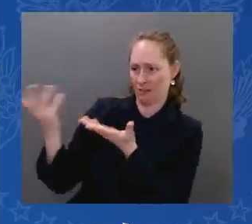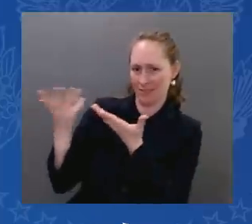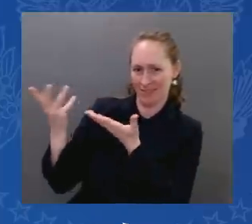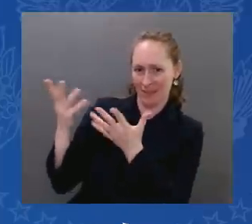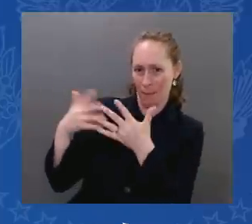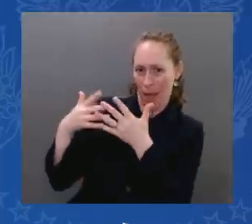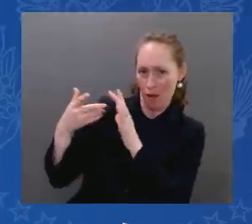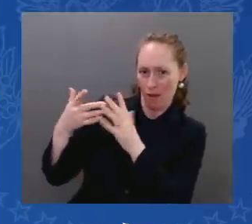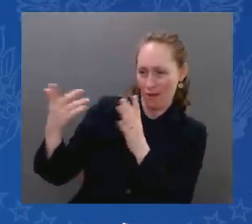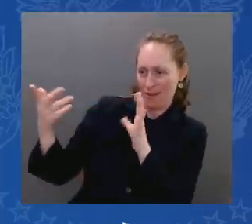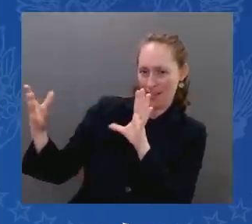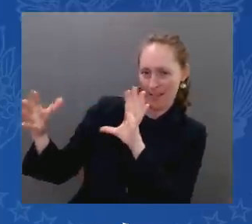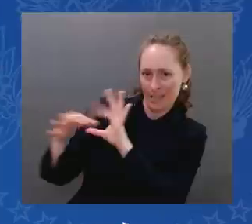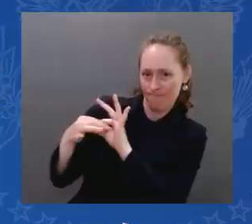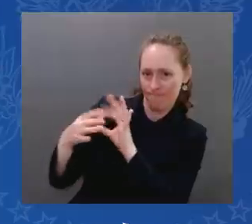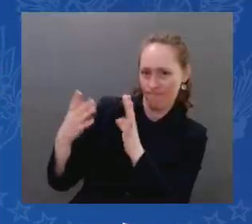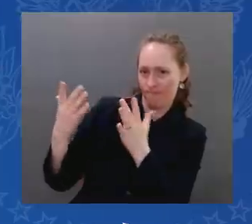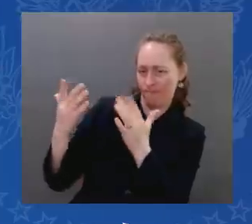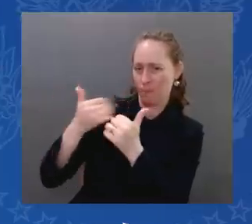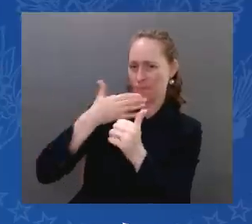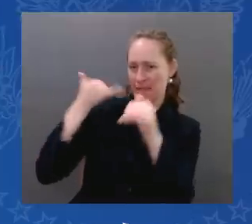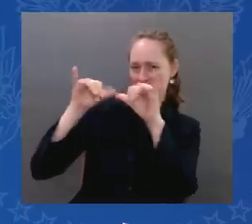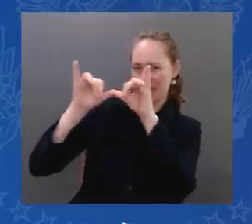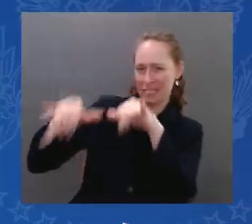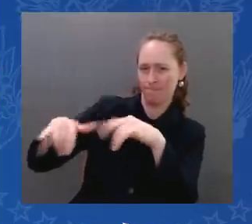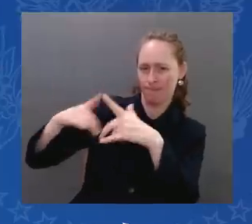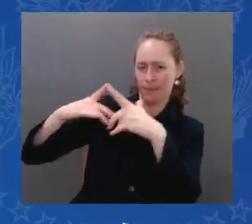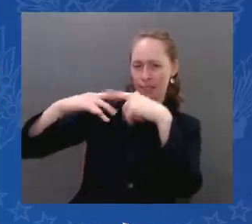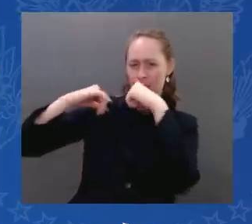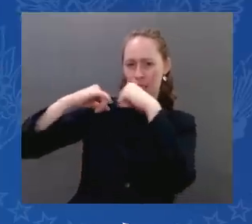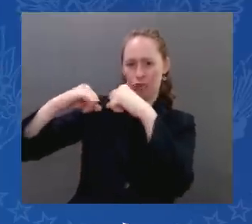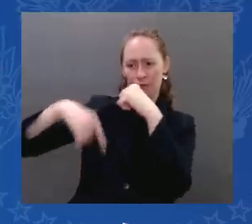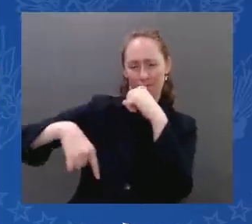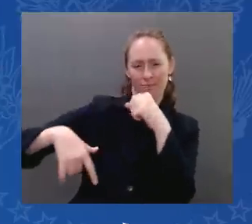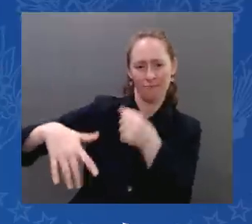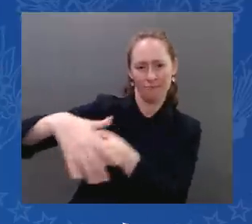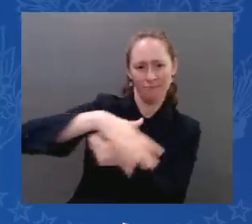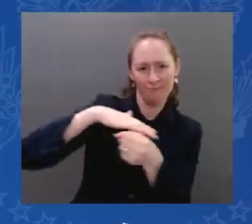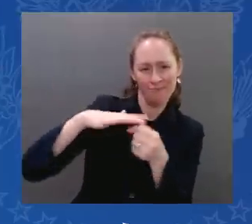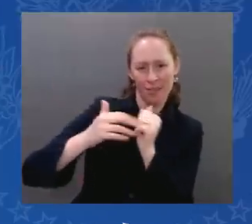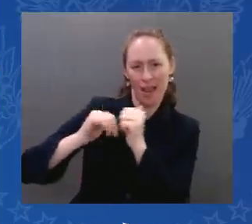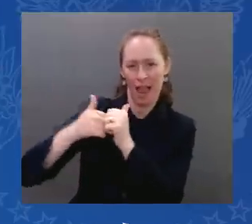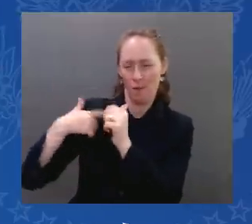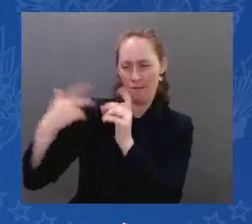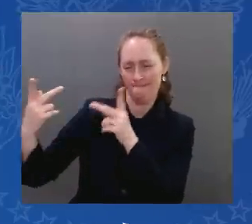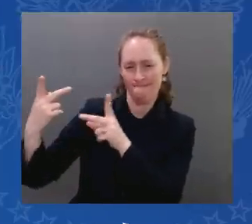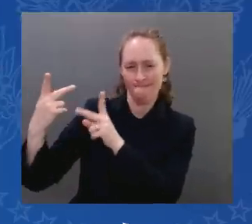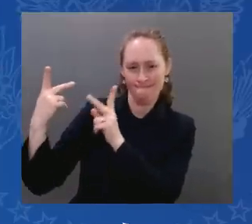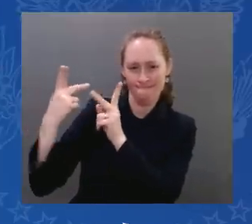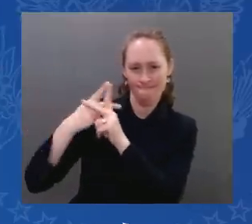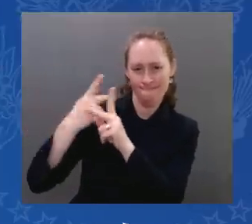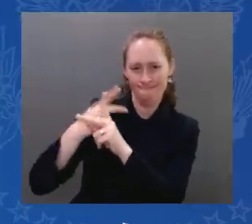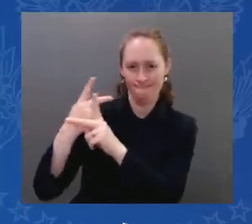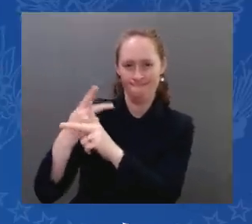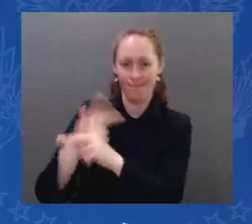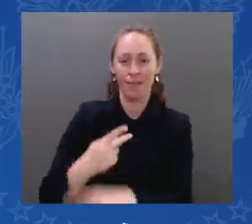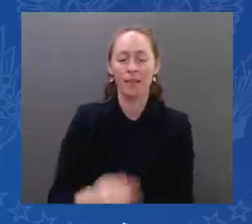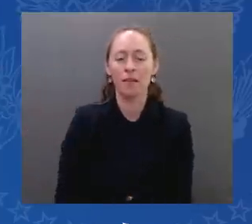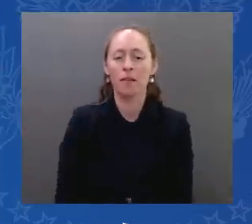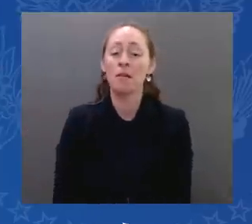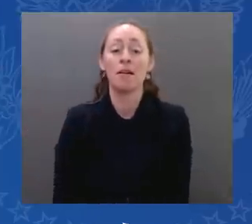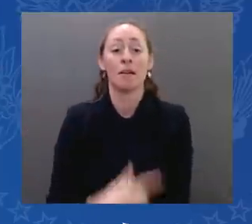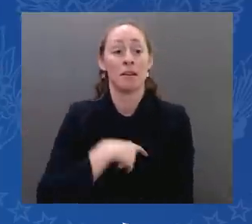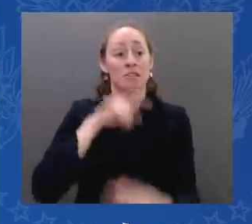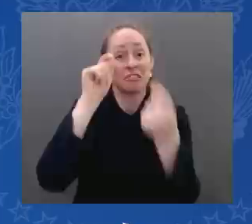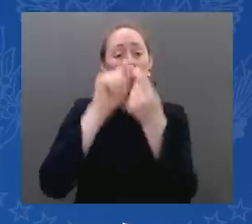no secret the details of this apparently are. So I'm not going to go into details on this, but we are working with everybody